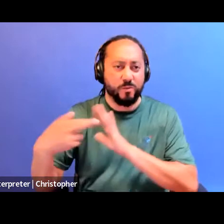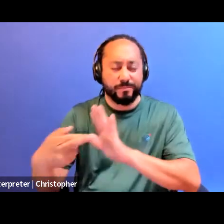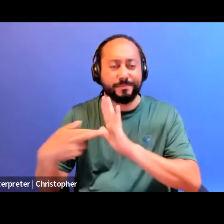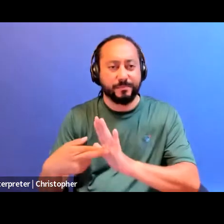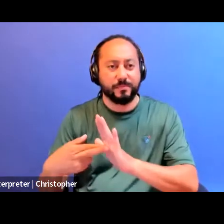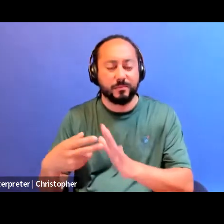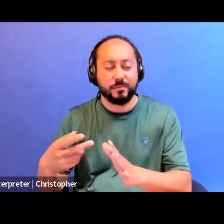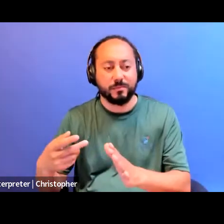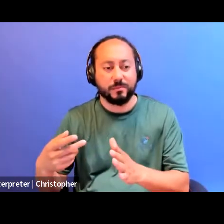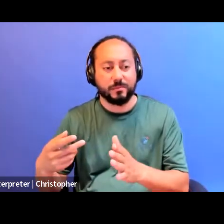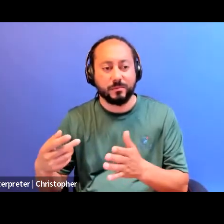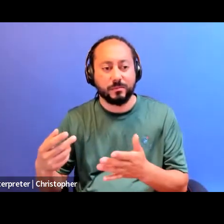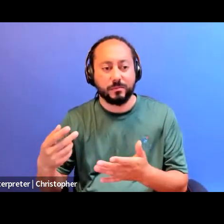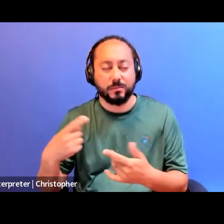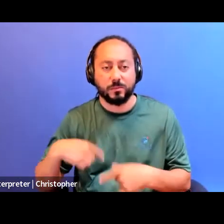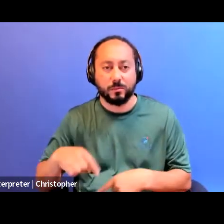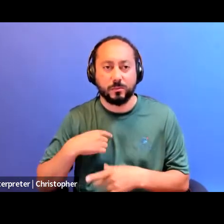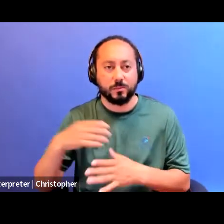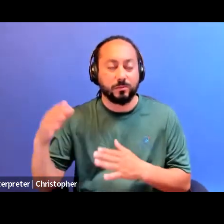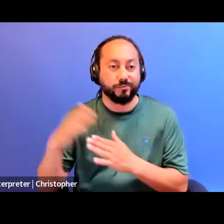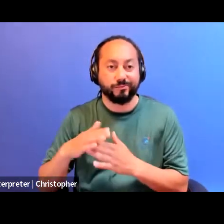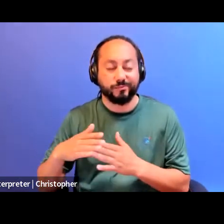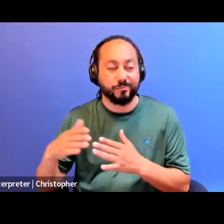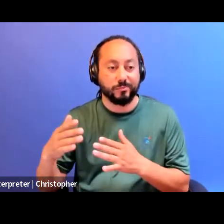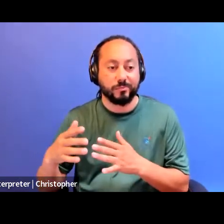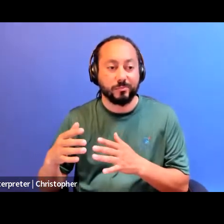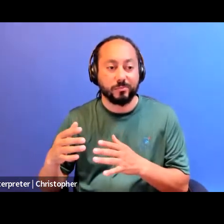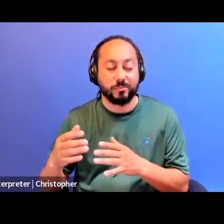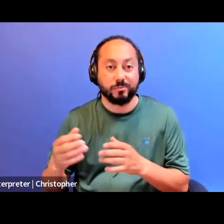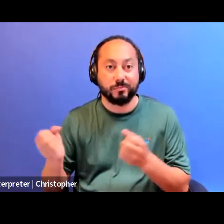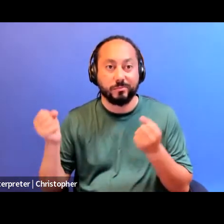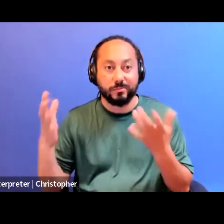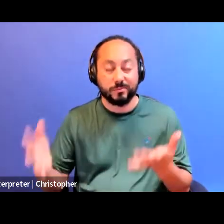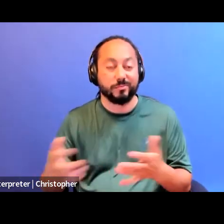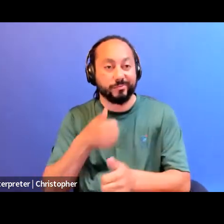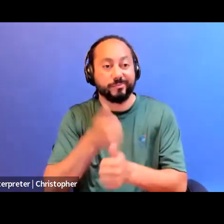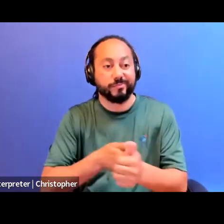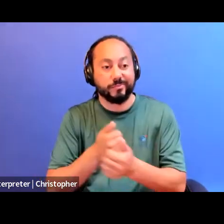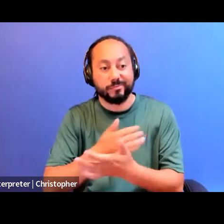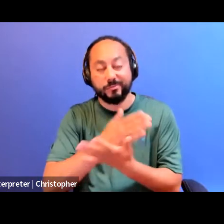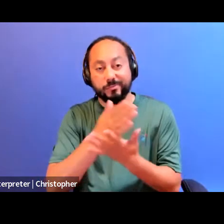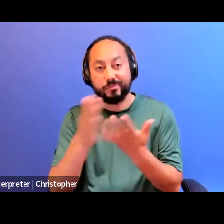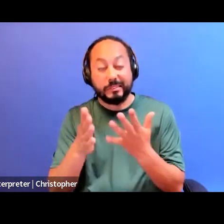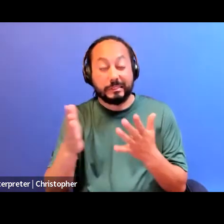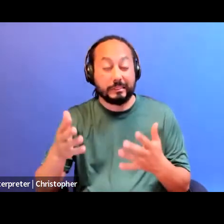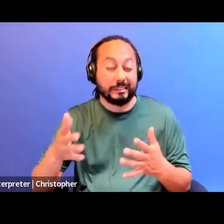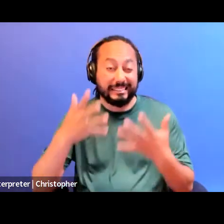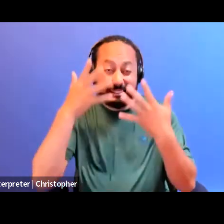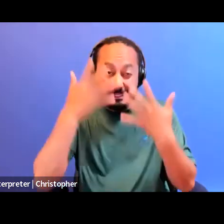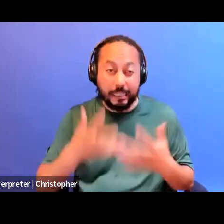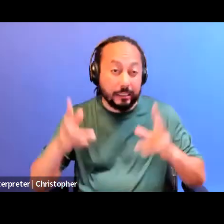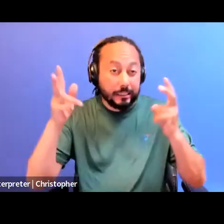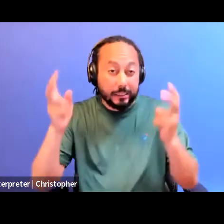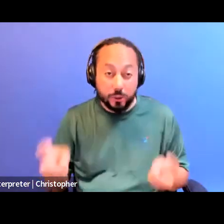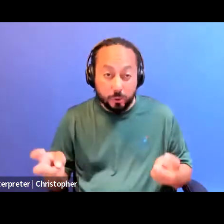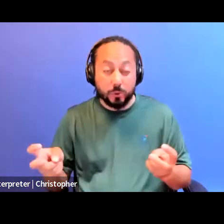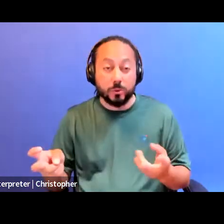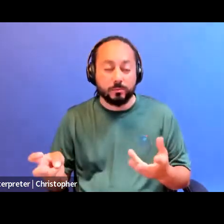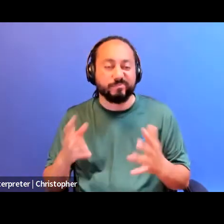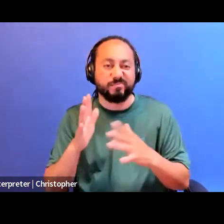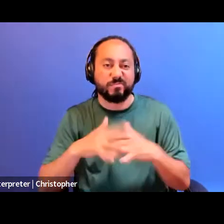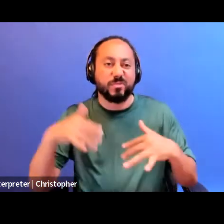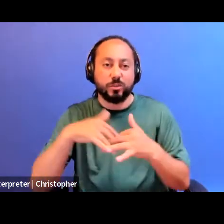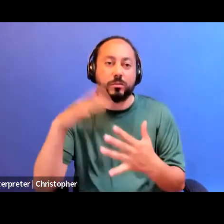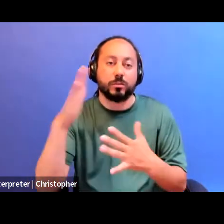top of, you know, overrepresentation for pretty much every single, you know, tragic issue that you can find in this